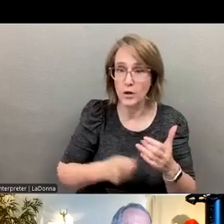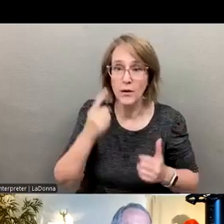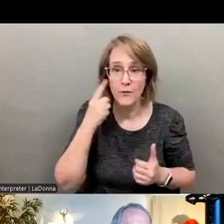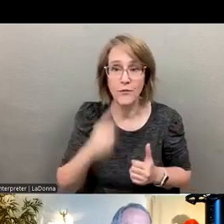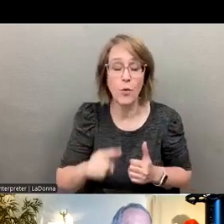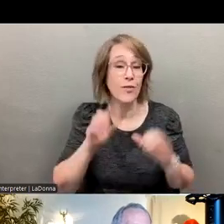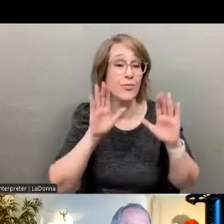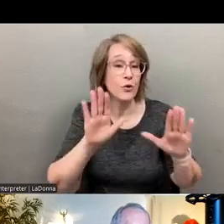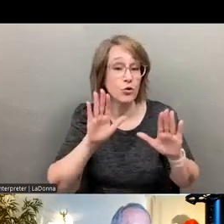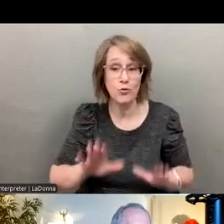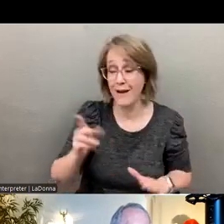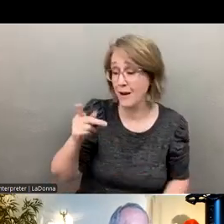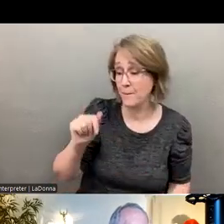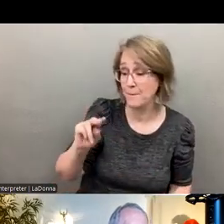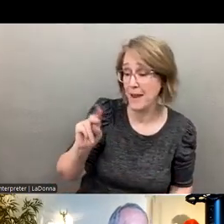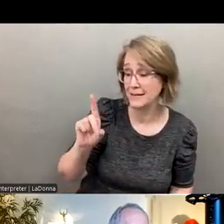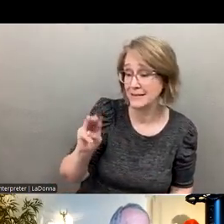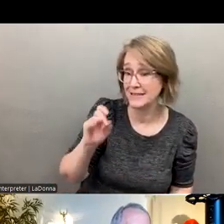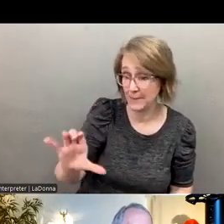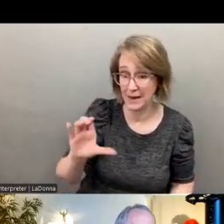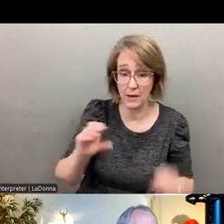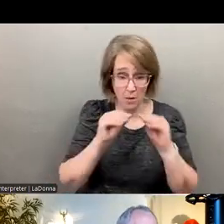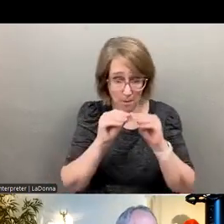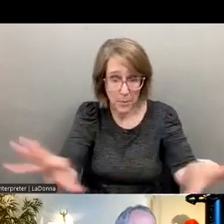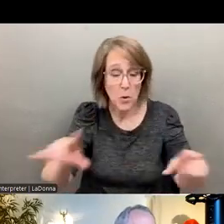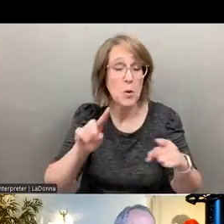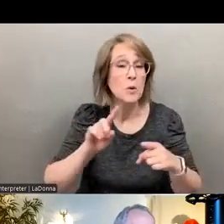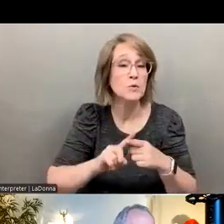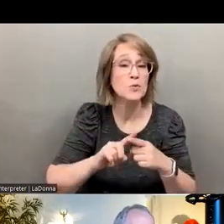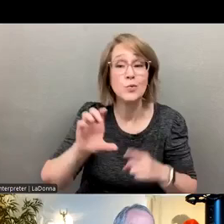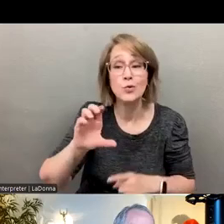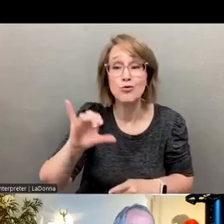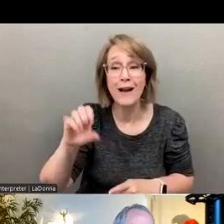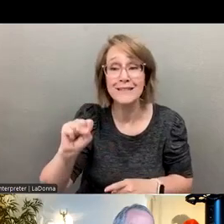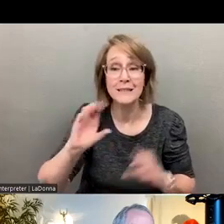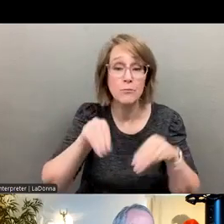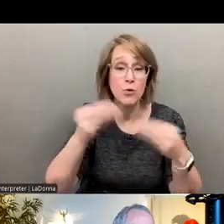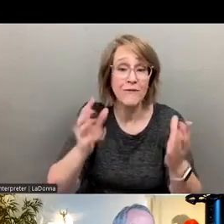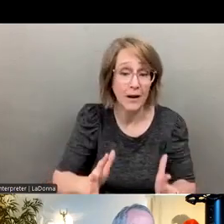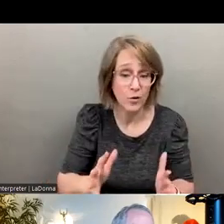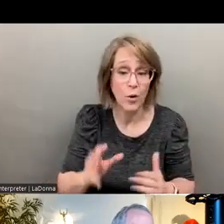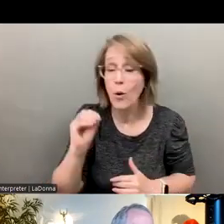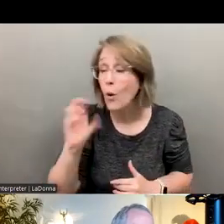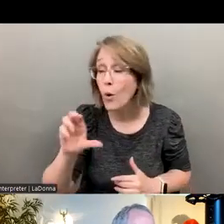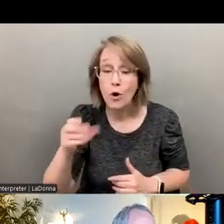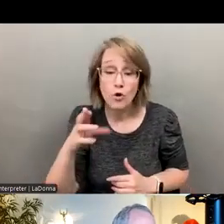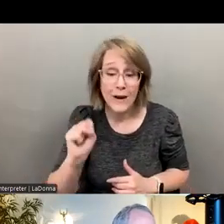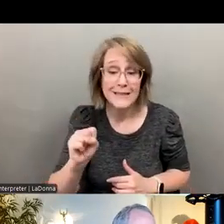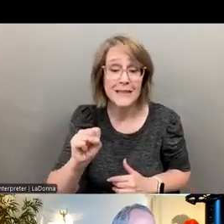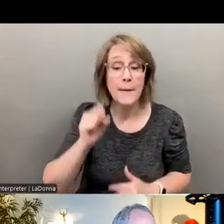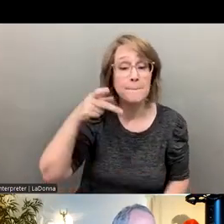pandemic that rolled to the crisis provider. Um, I I'll throw another question at you, Chris, the cost of just personal protective